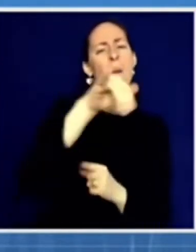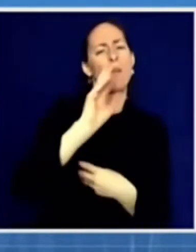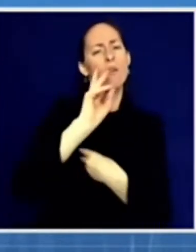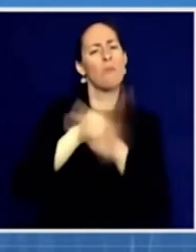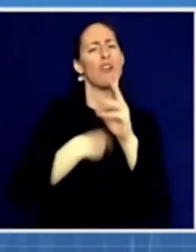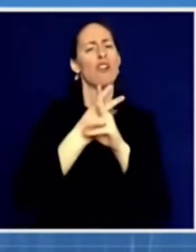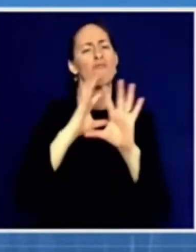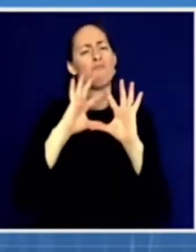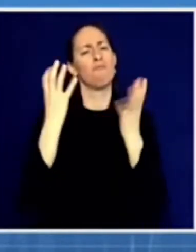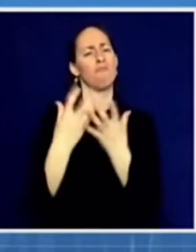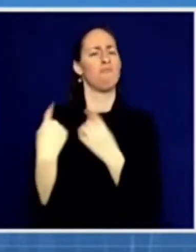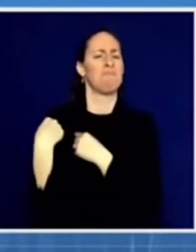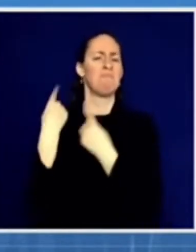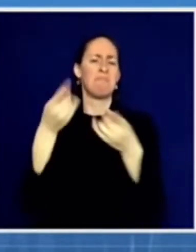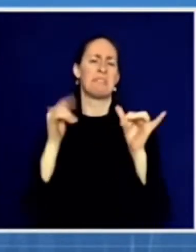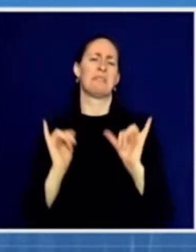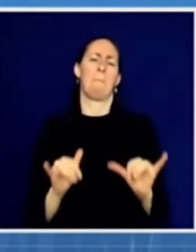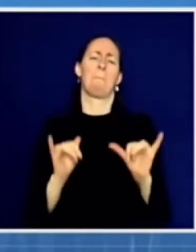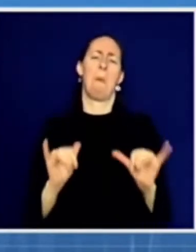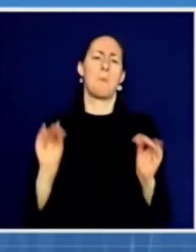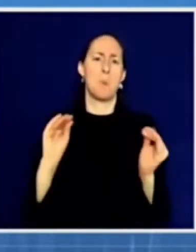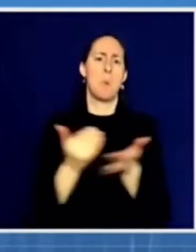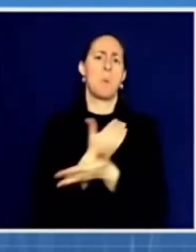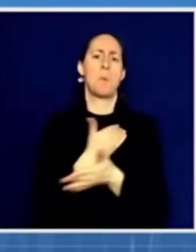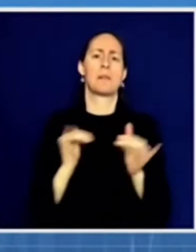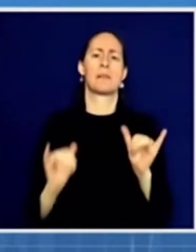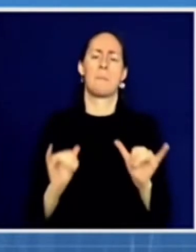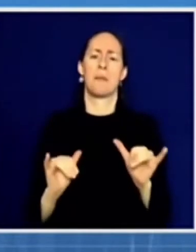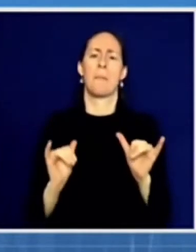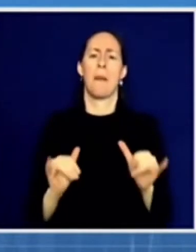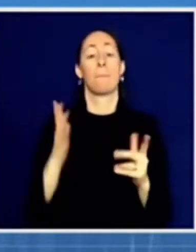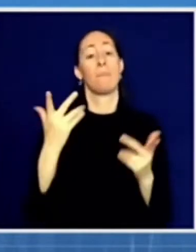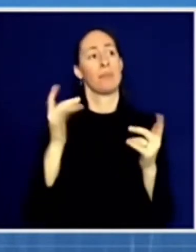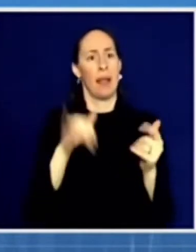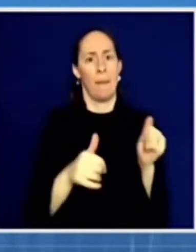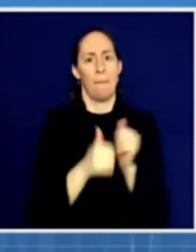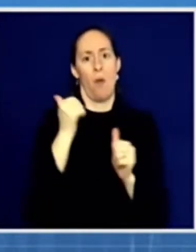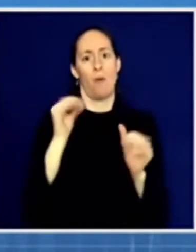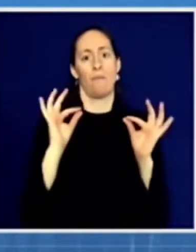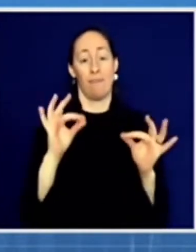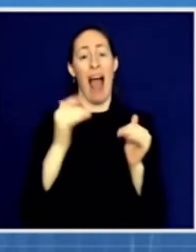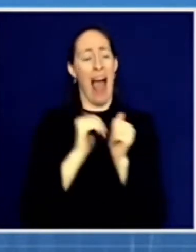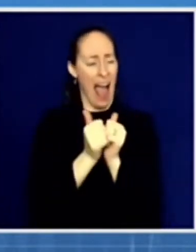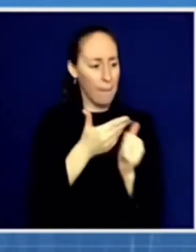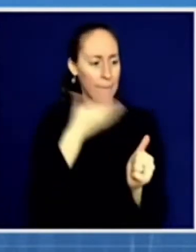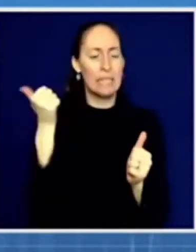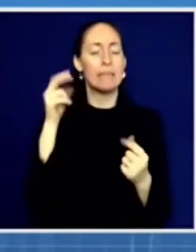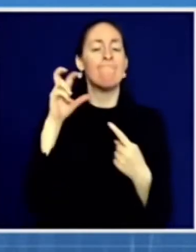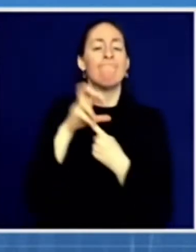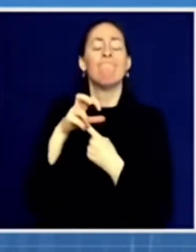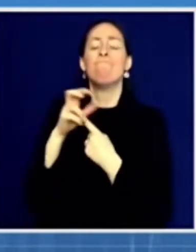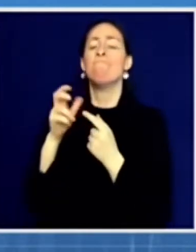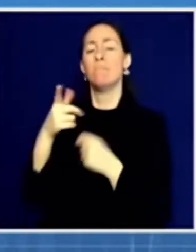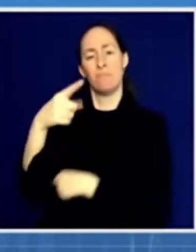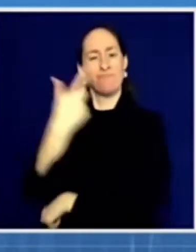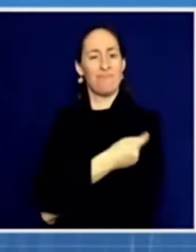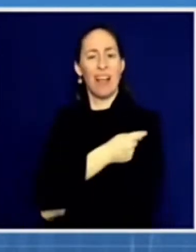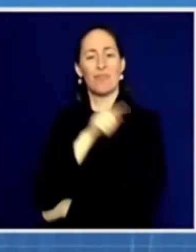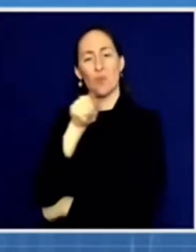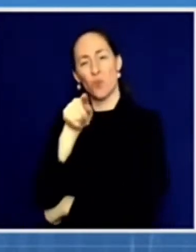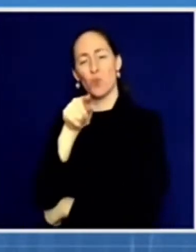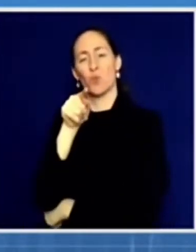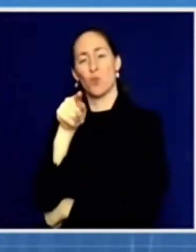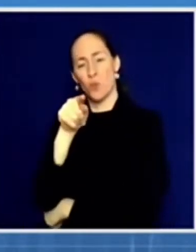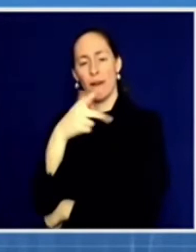Americans vaccinated is the most effective tool as we have that we have against COVID. we'll continue to follow the